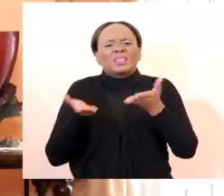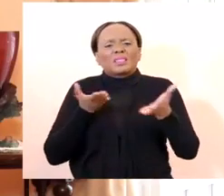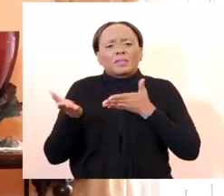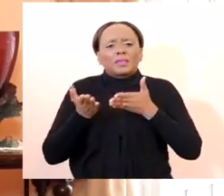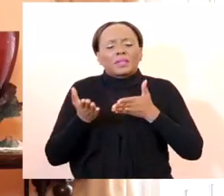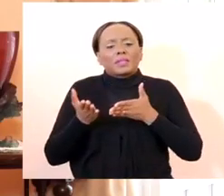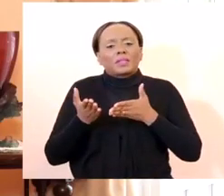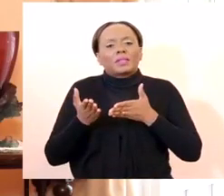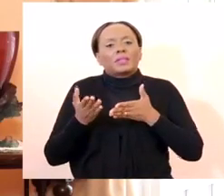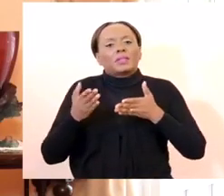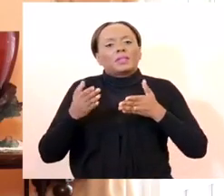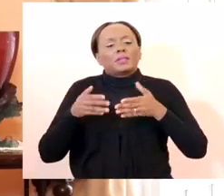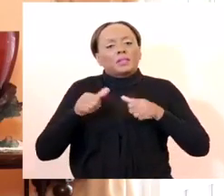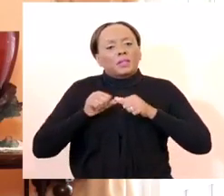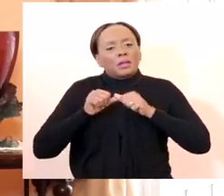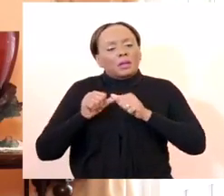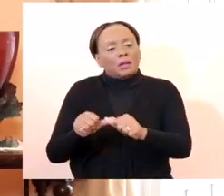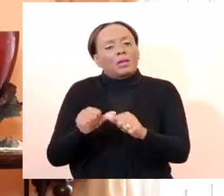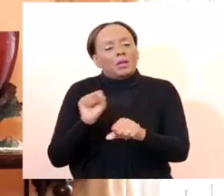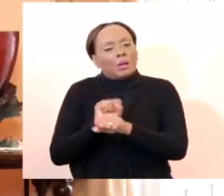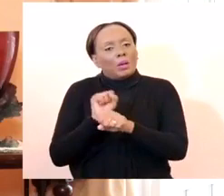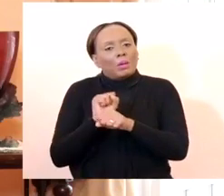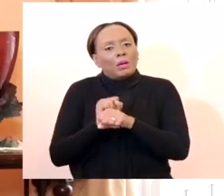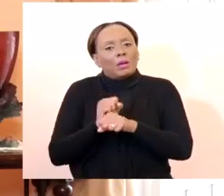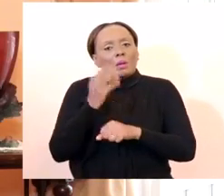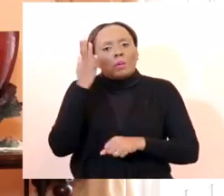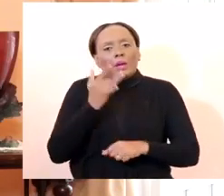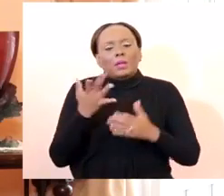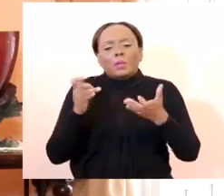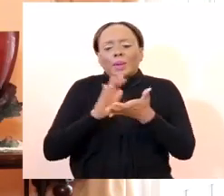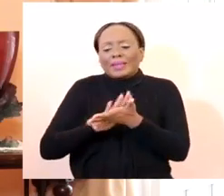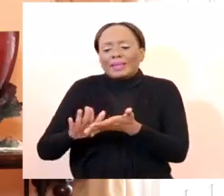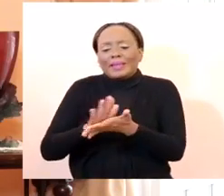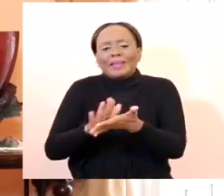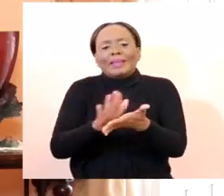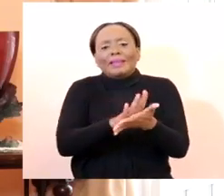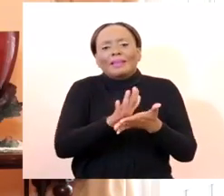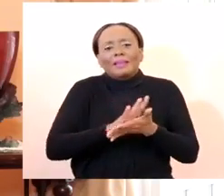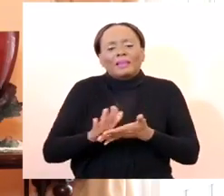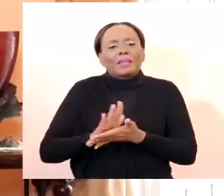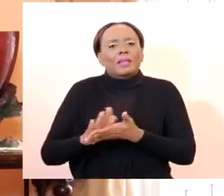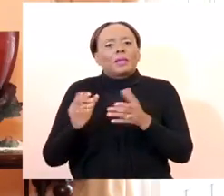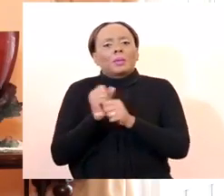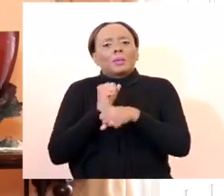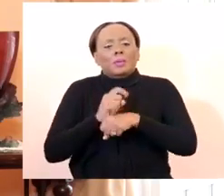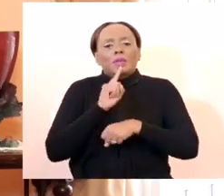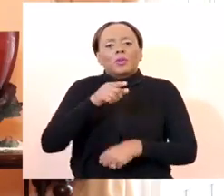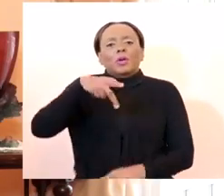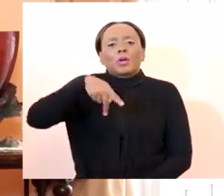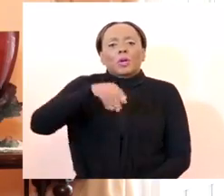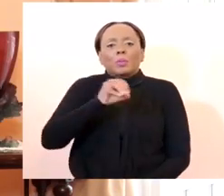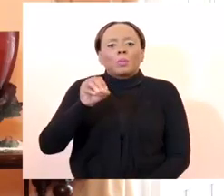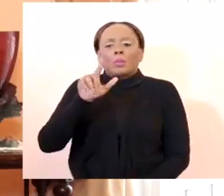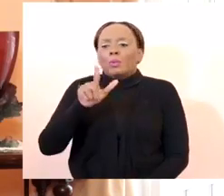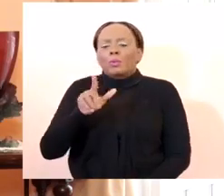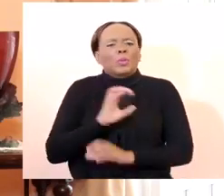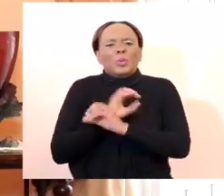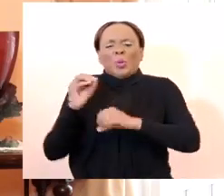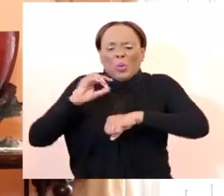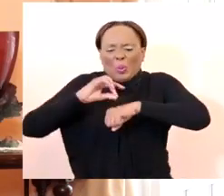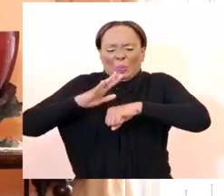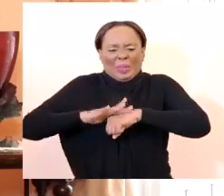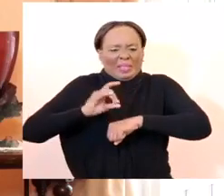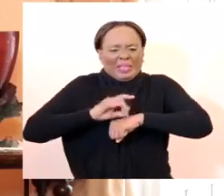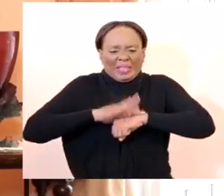am informed that swimming pools if not attended can stagnate very quickly and we want to make sure that there is no opportunity for the growth